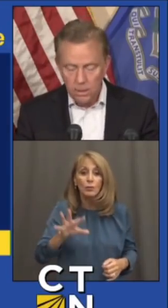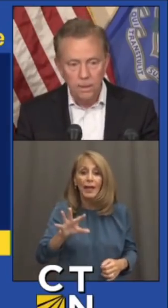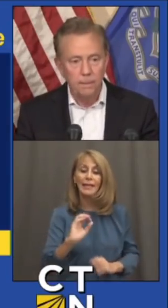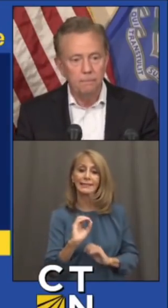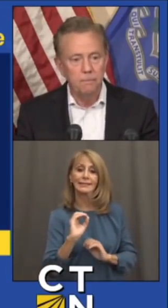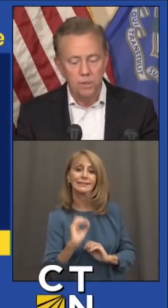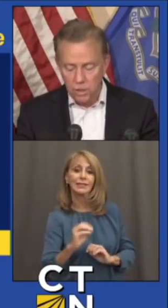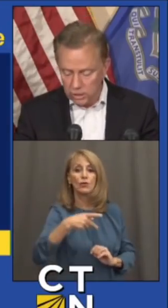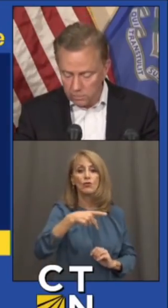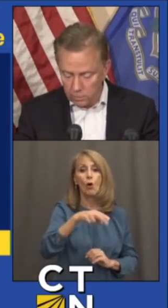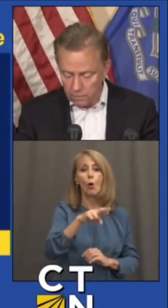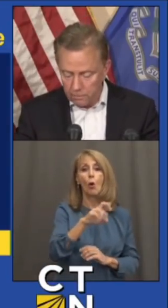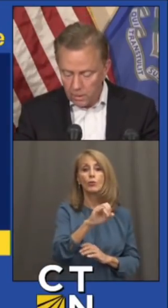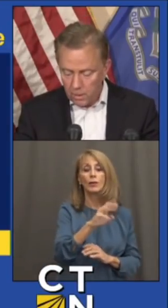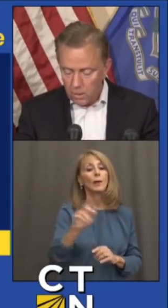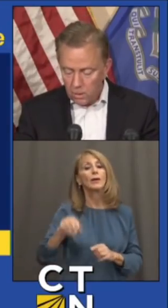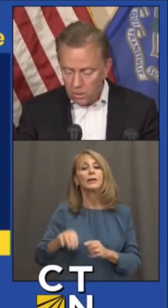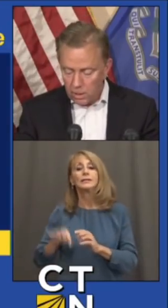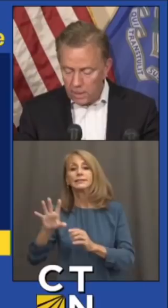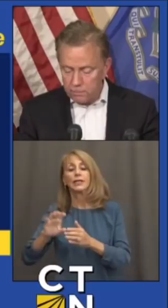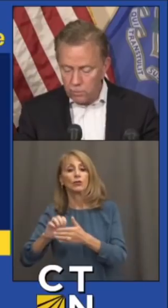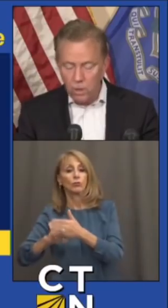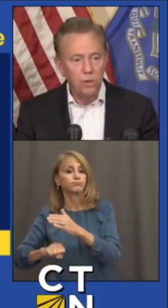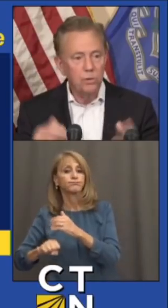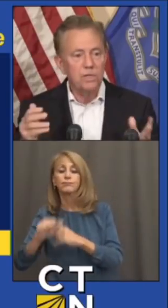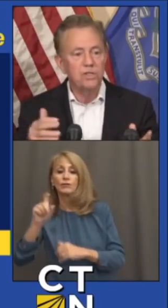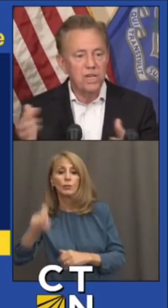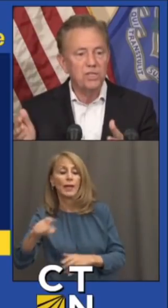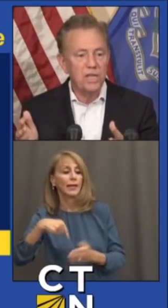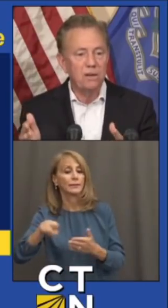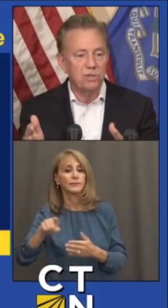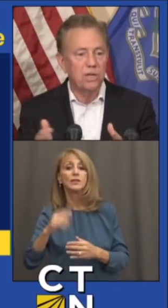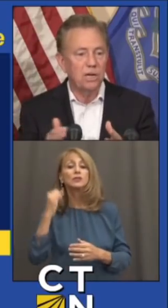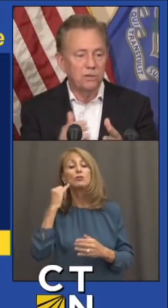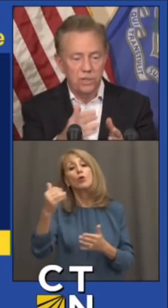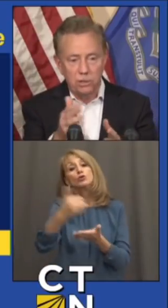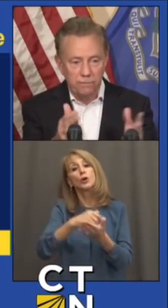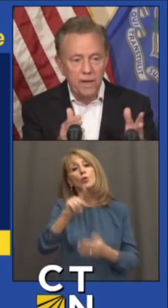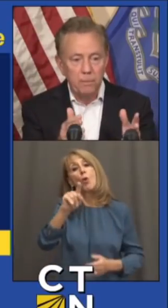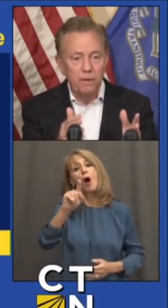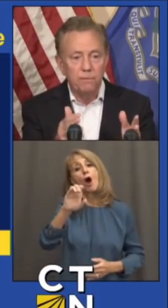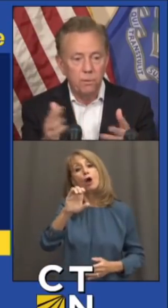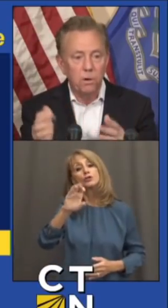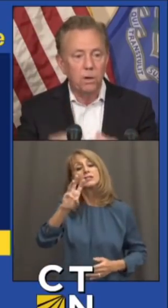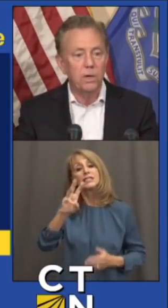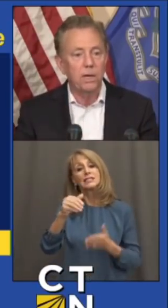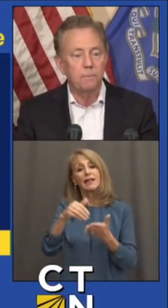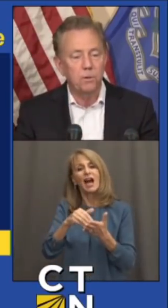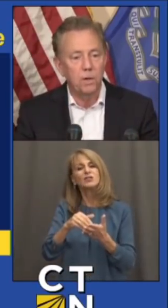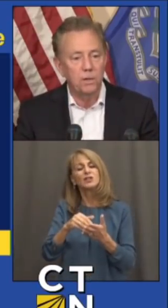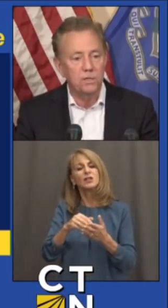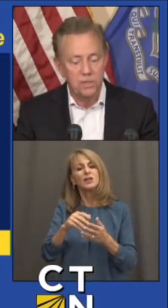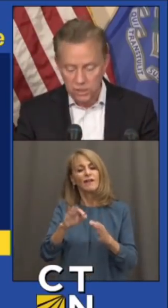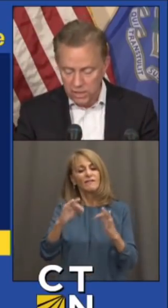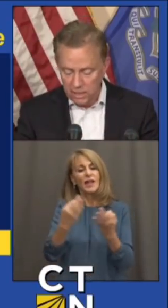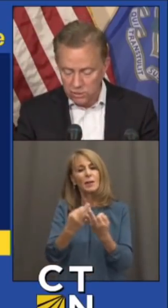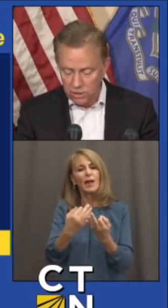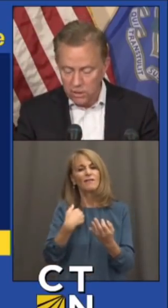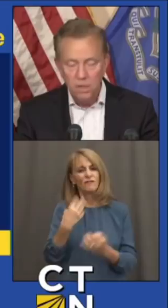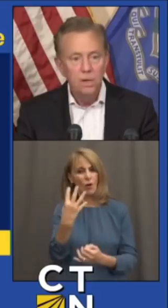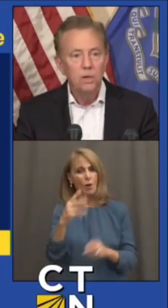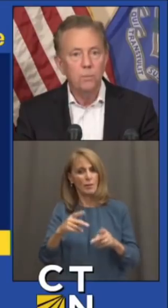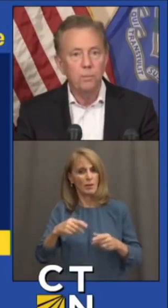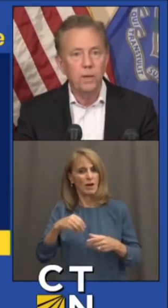deductible. Earning up to $106,000 a year. A family of four earning up to $106